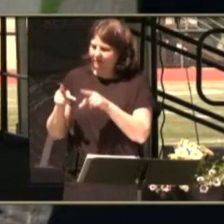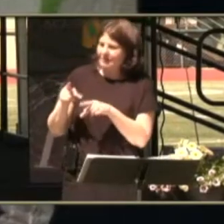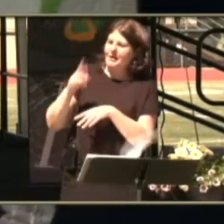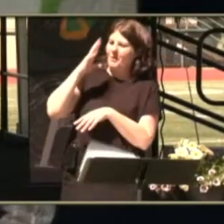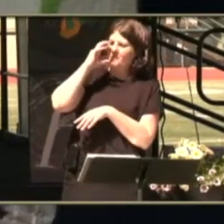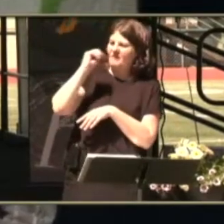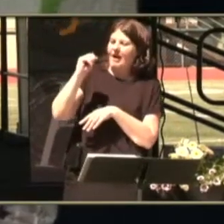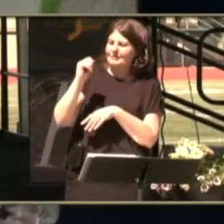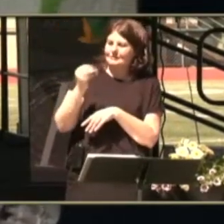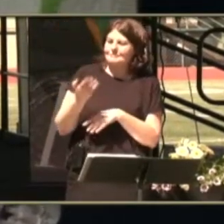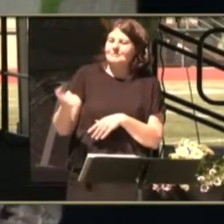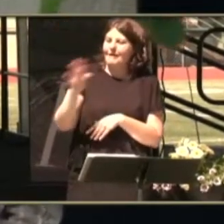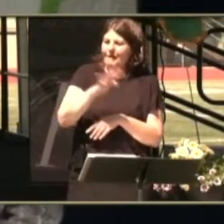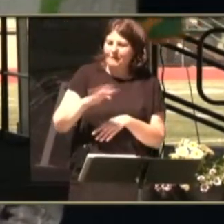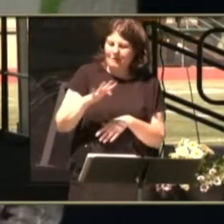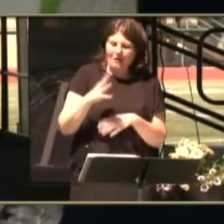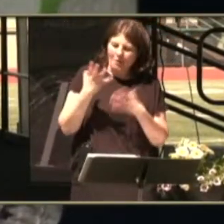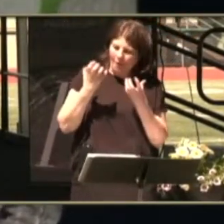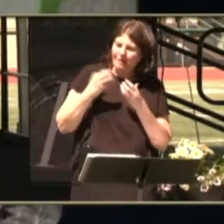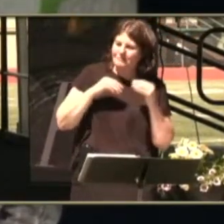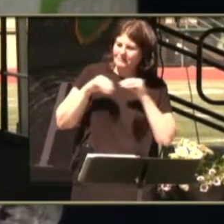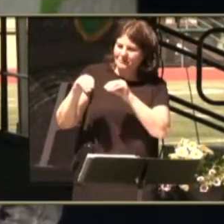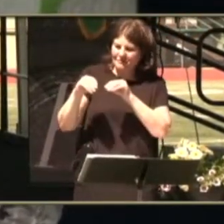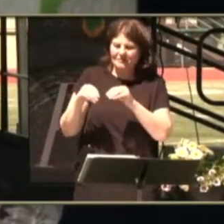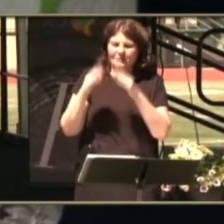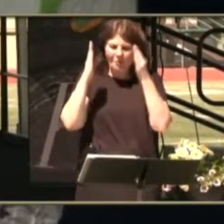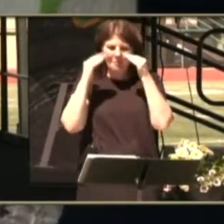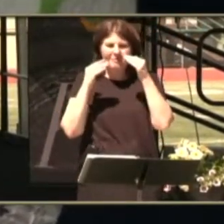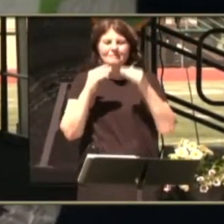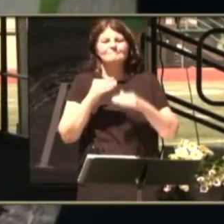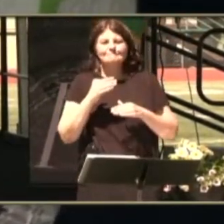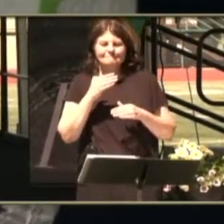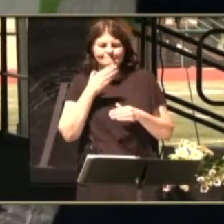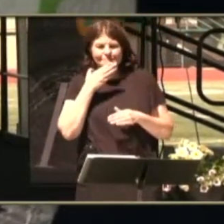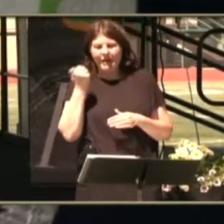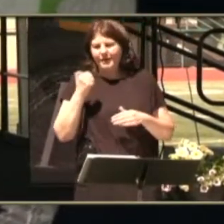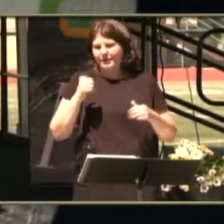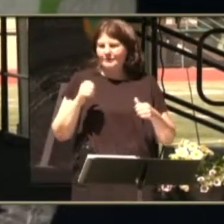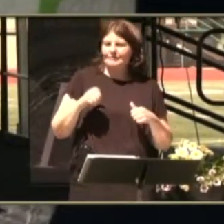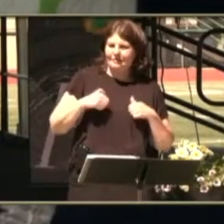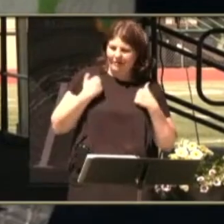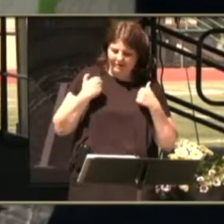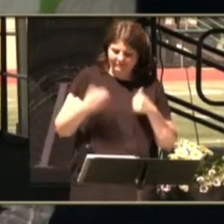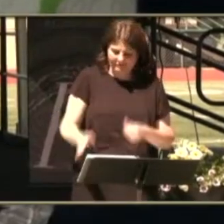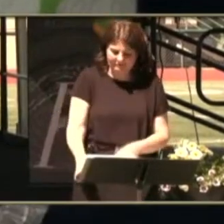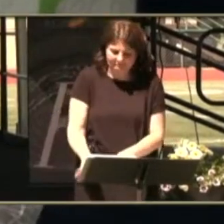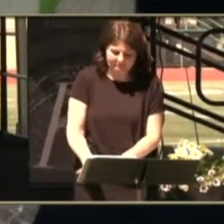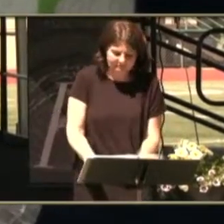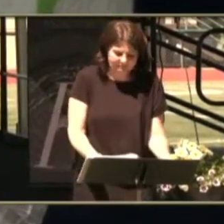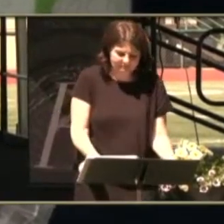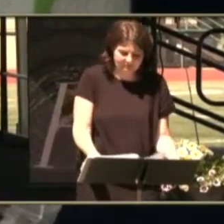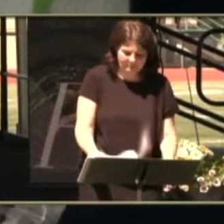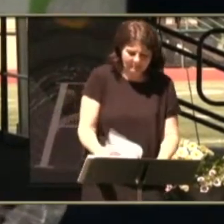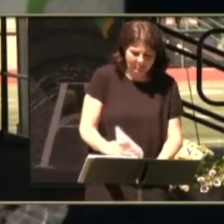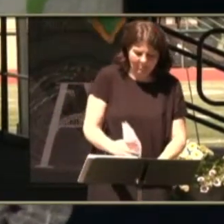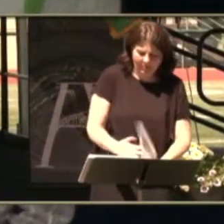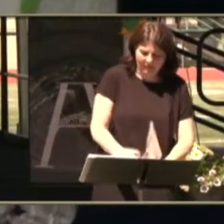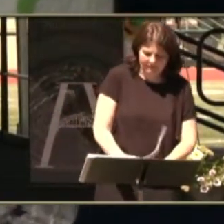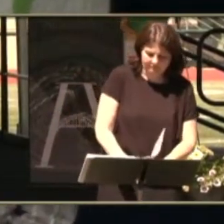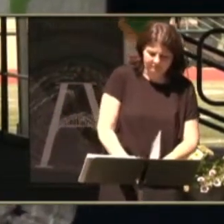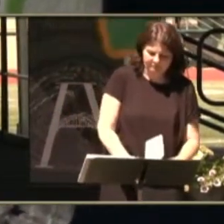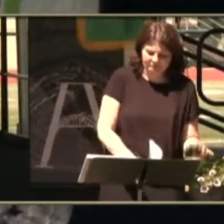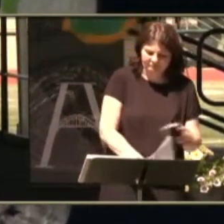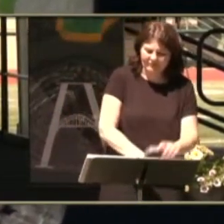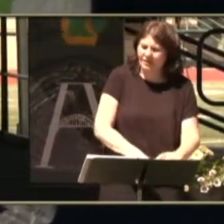homes. In hope of a better life for all communities, we must weave truth,